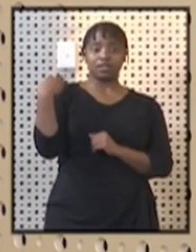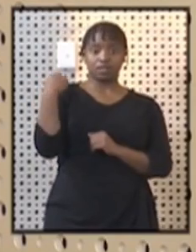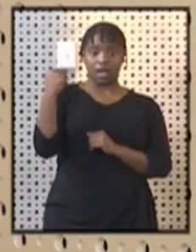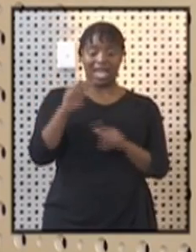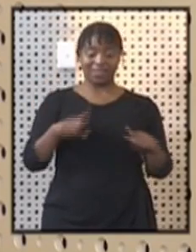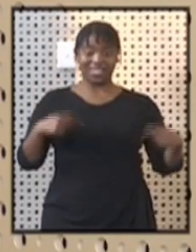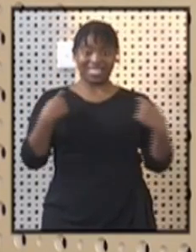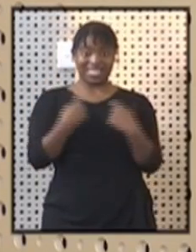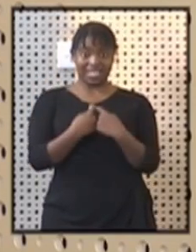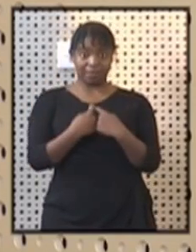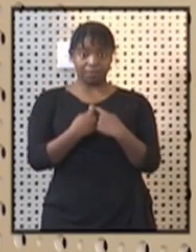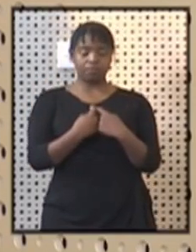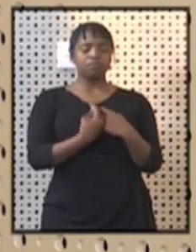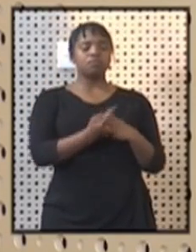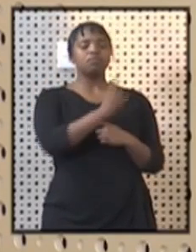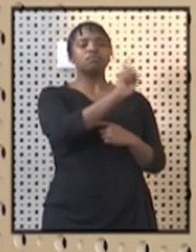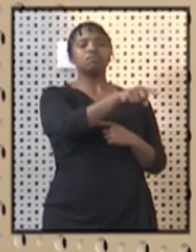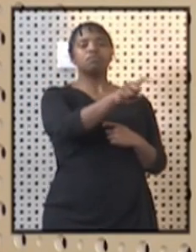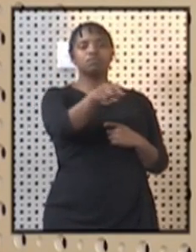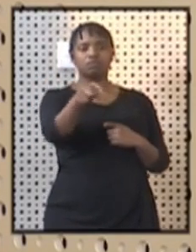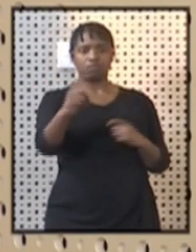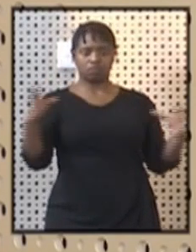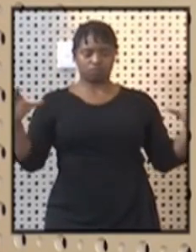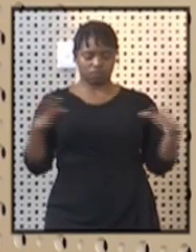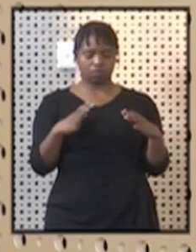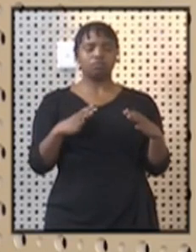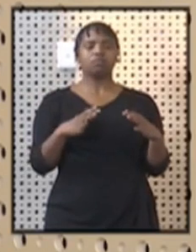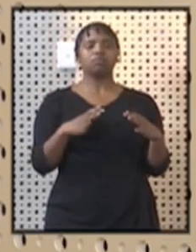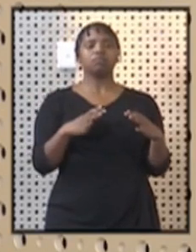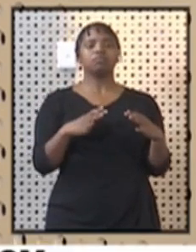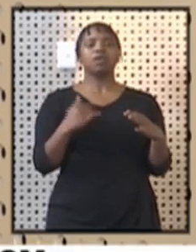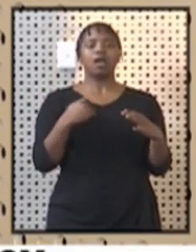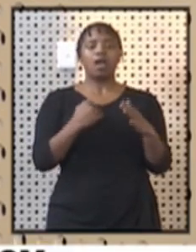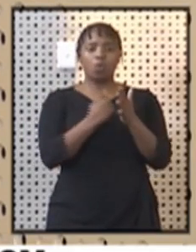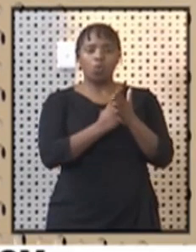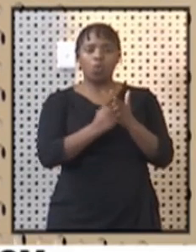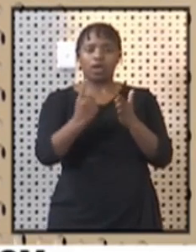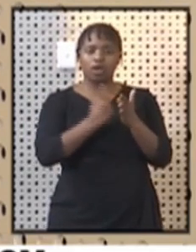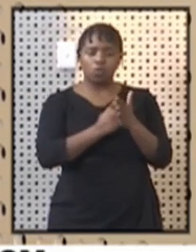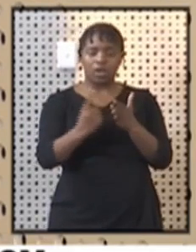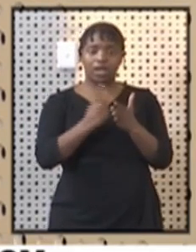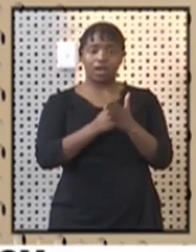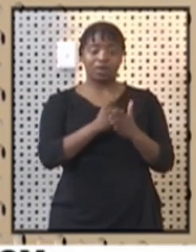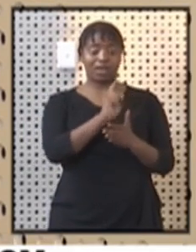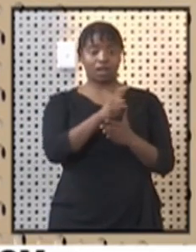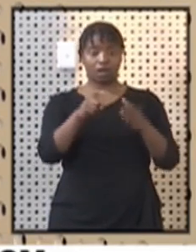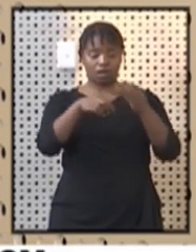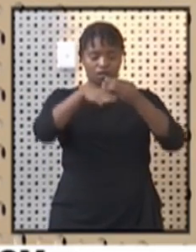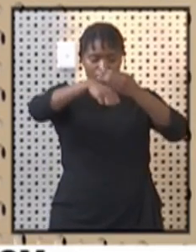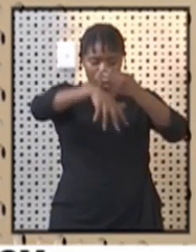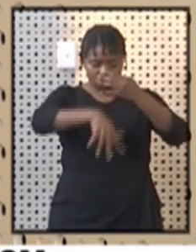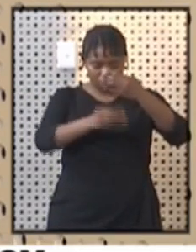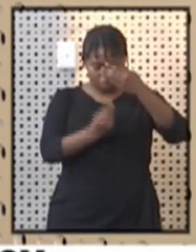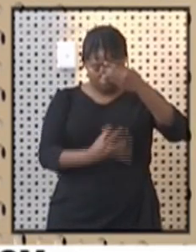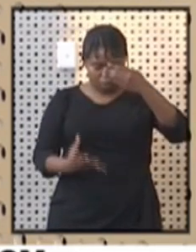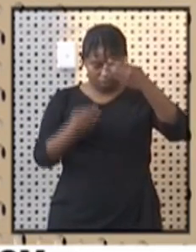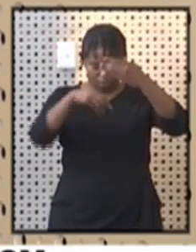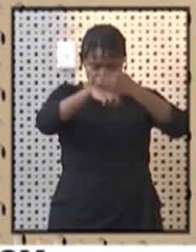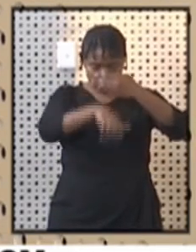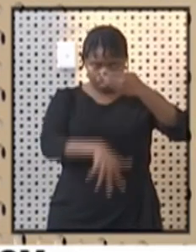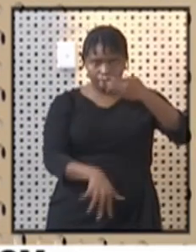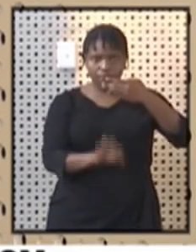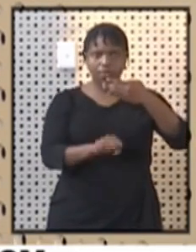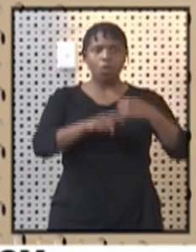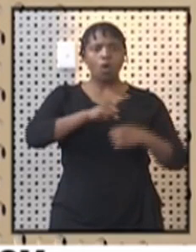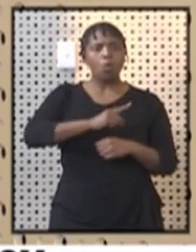that meets various sectors and individuals weekly in order to ensure that we remain constantly in touch with